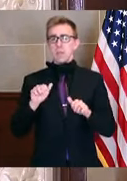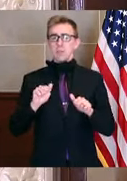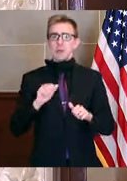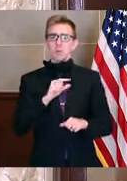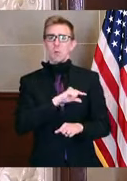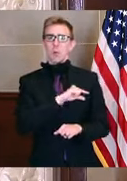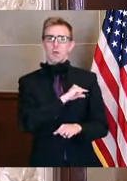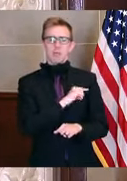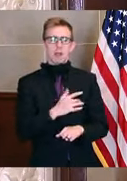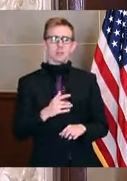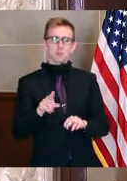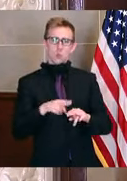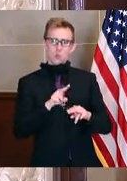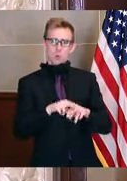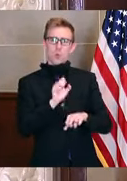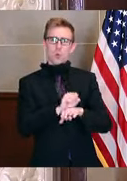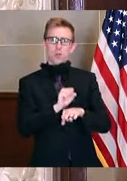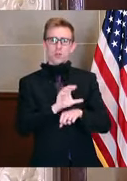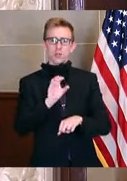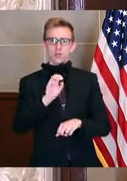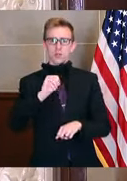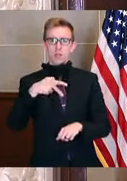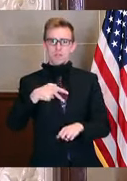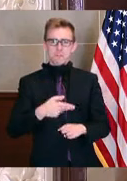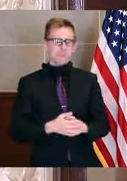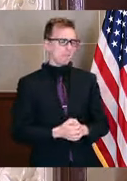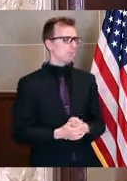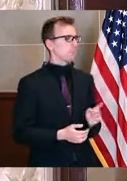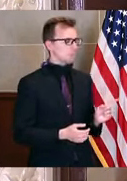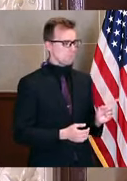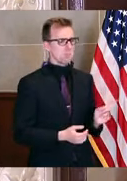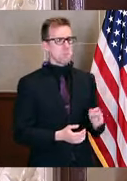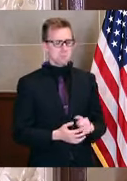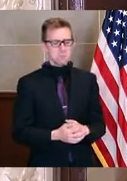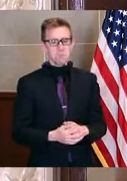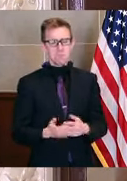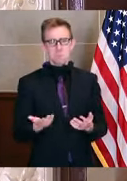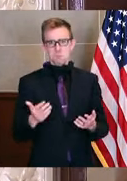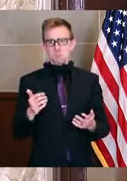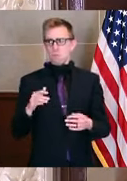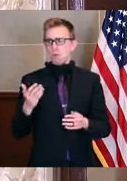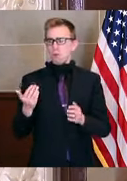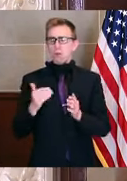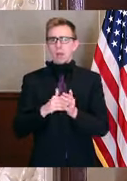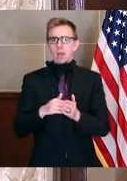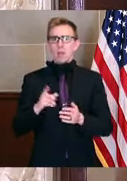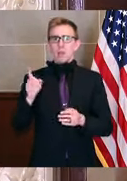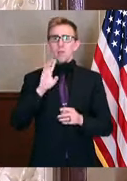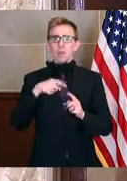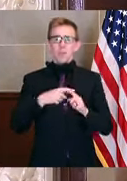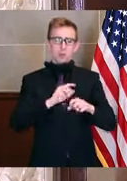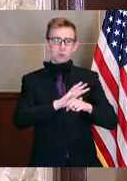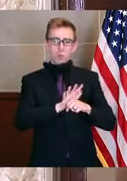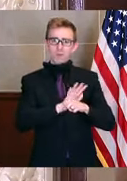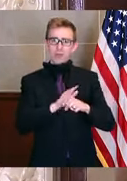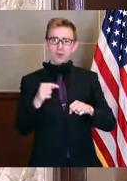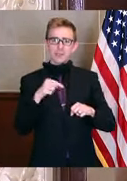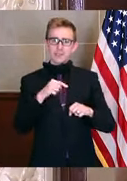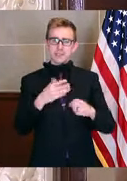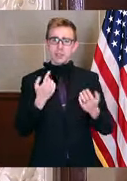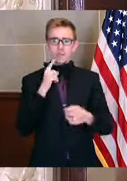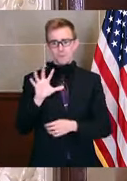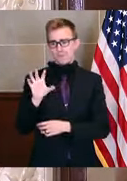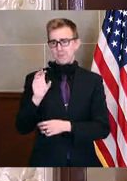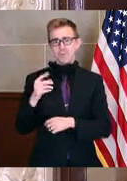as normal workers comp. Yeah, would think so. Whatever calls would do that. But again, you're talking about the coronavirus that's been here for